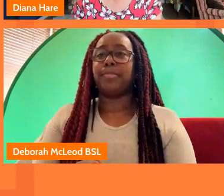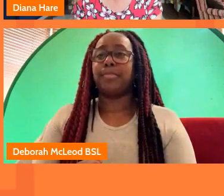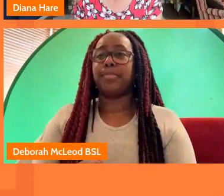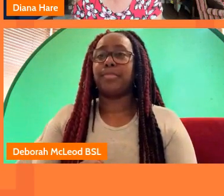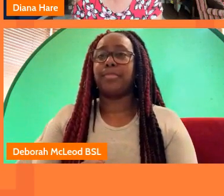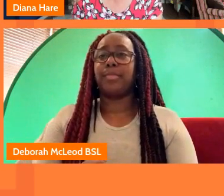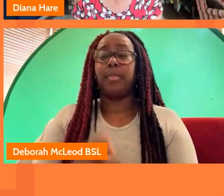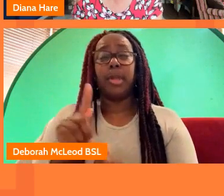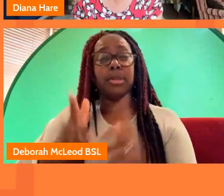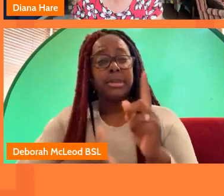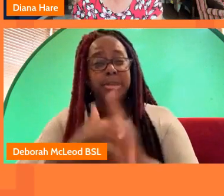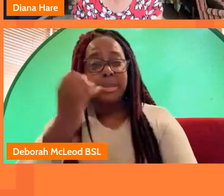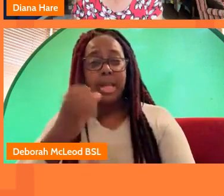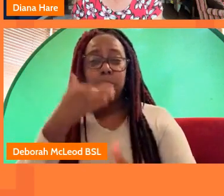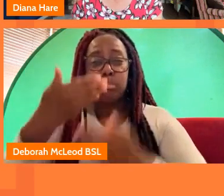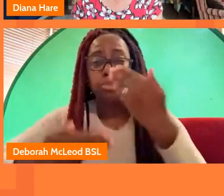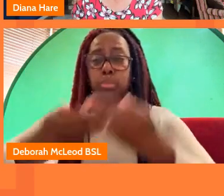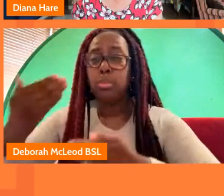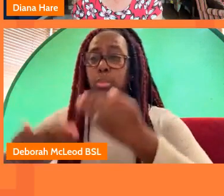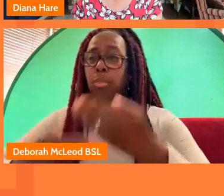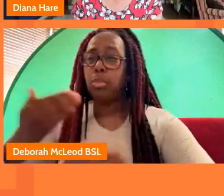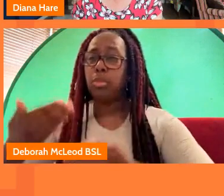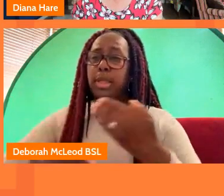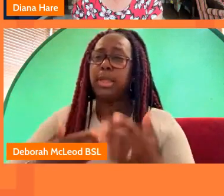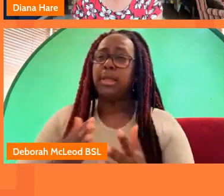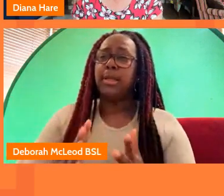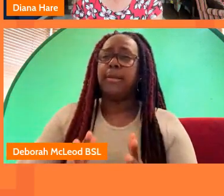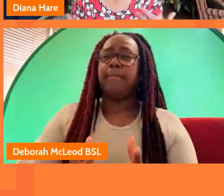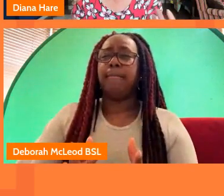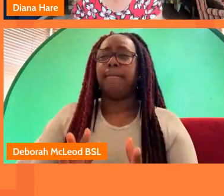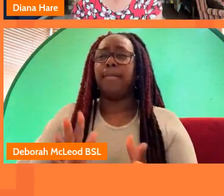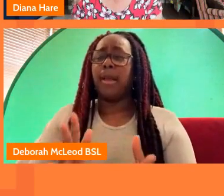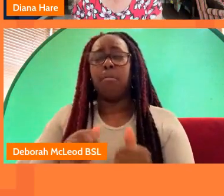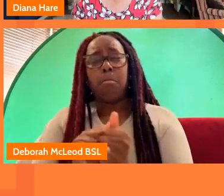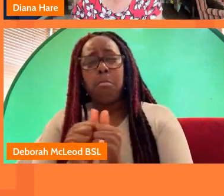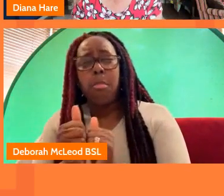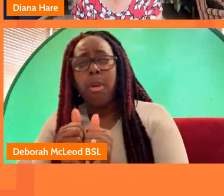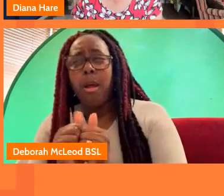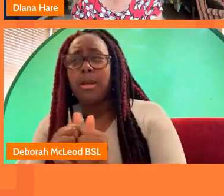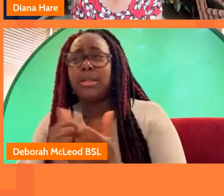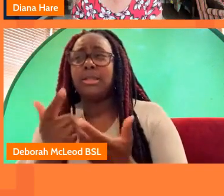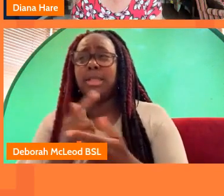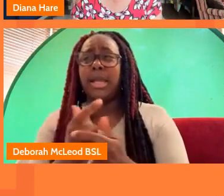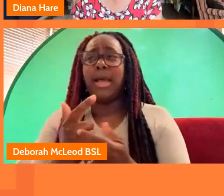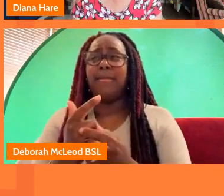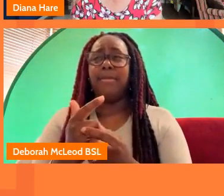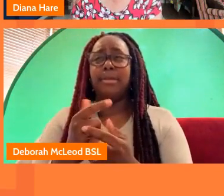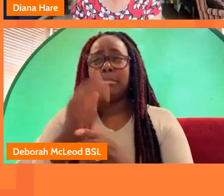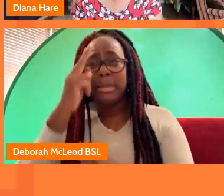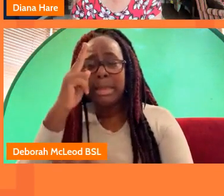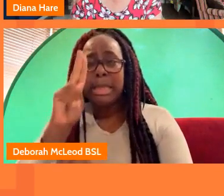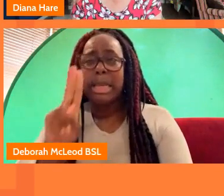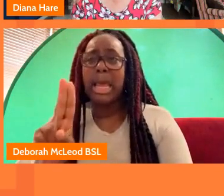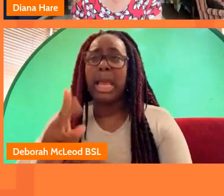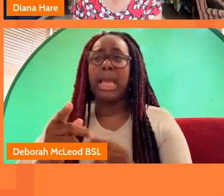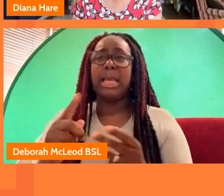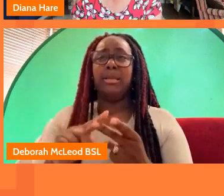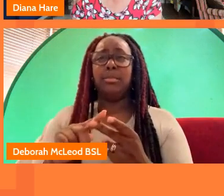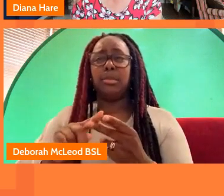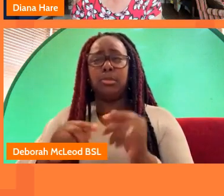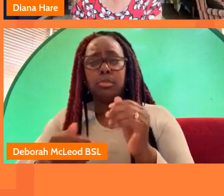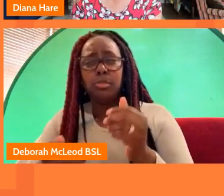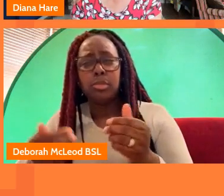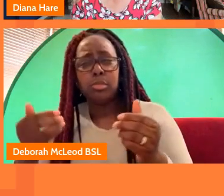know that the success of that story was um the partnership having common aims and being able to nurture and